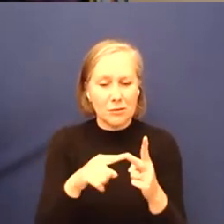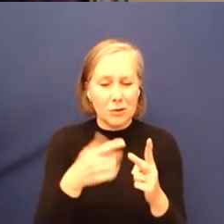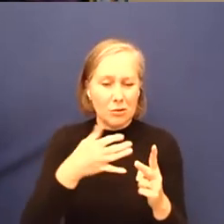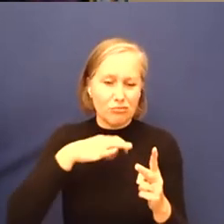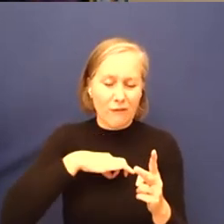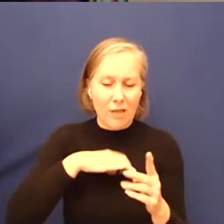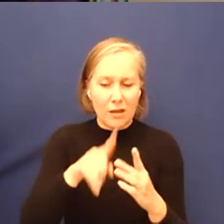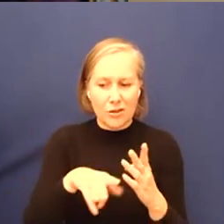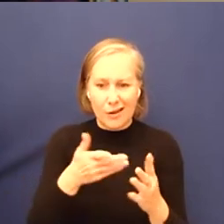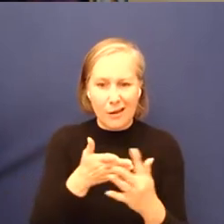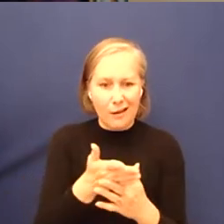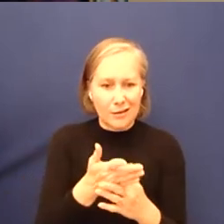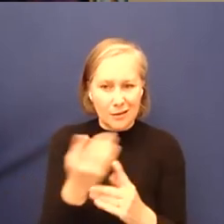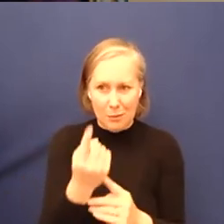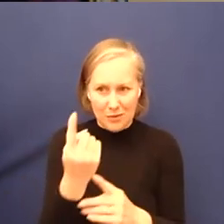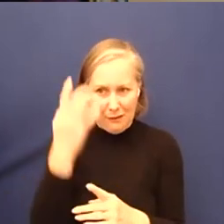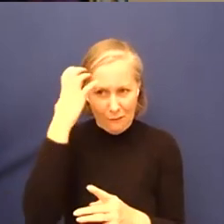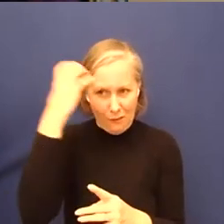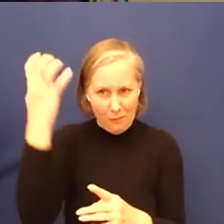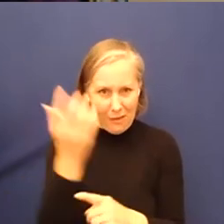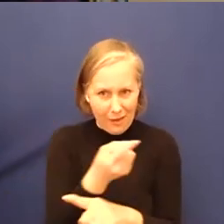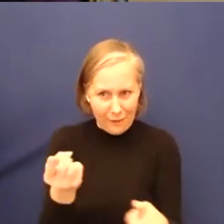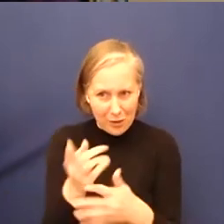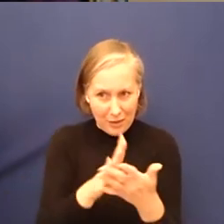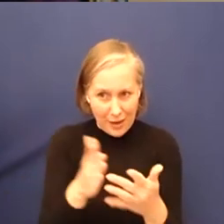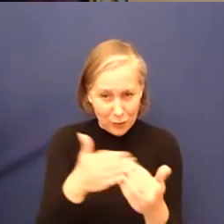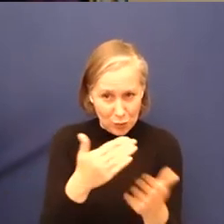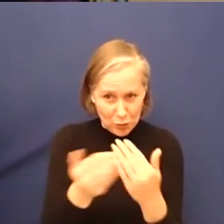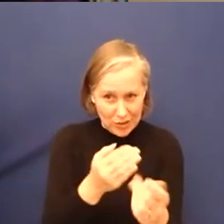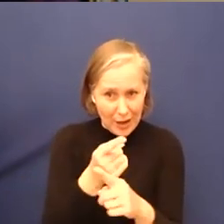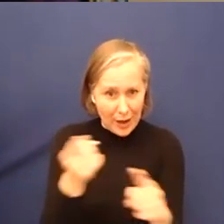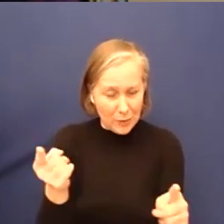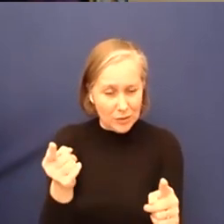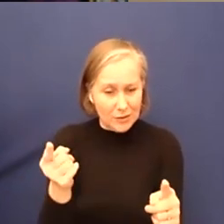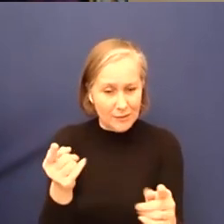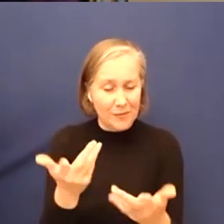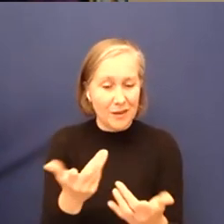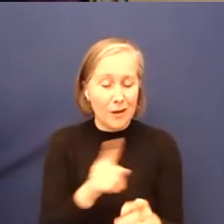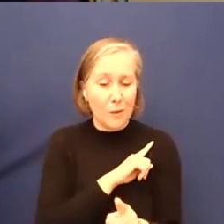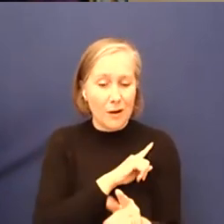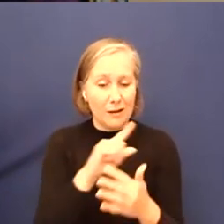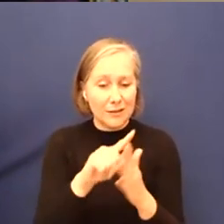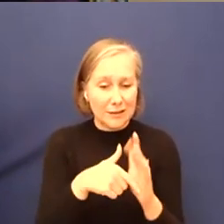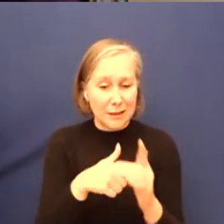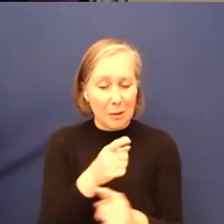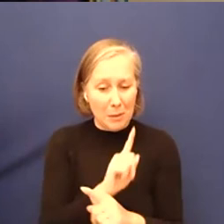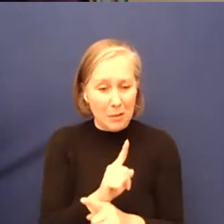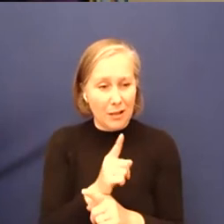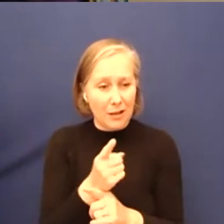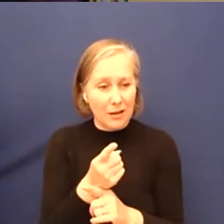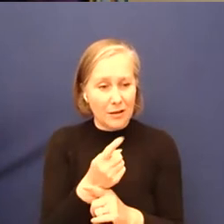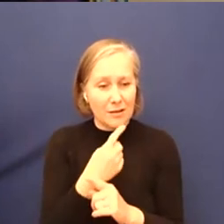power, the access, to do what is needful and to do what is right. Because disabled people, it's mentioned by this